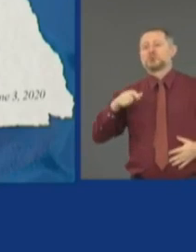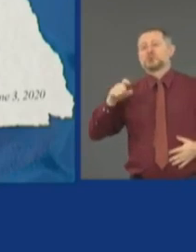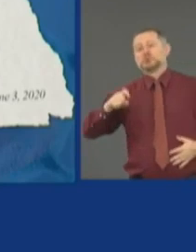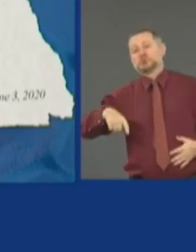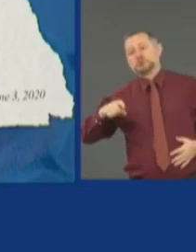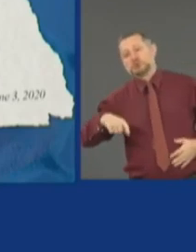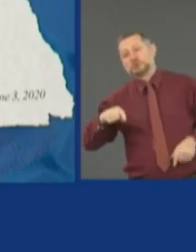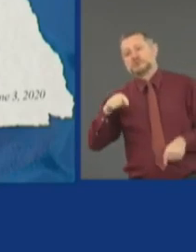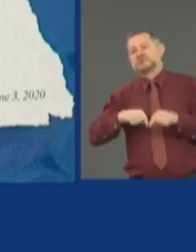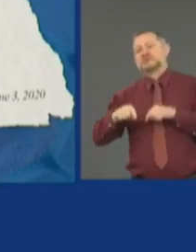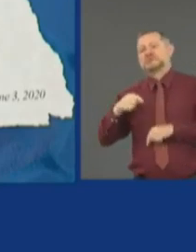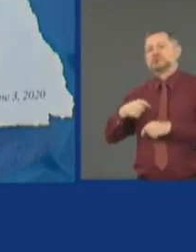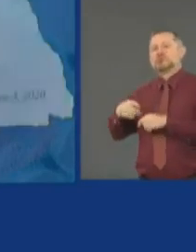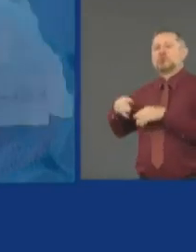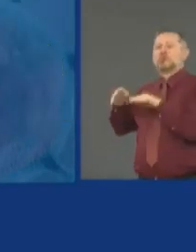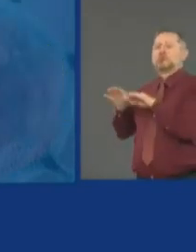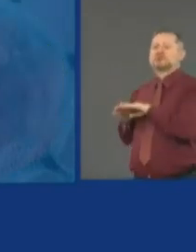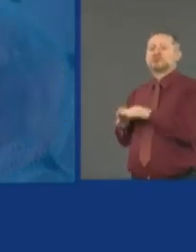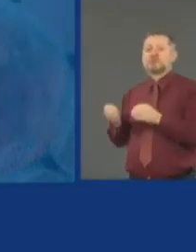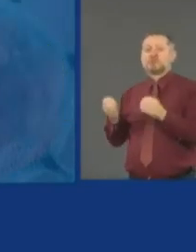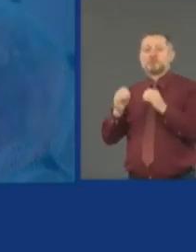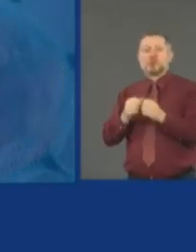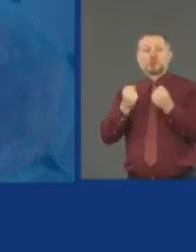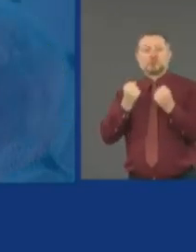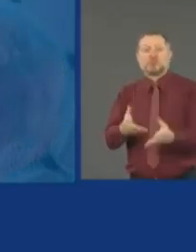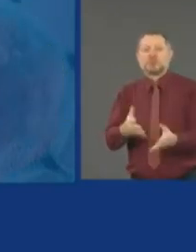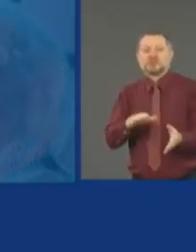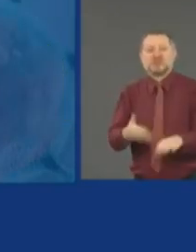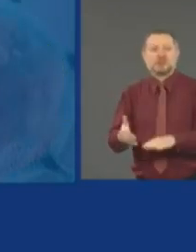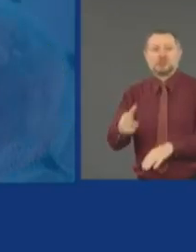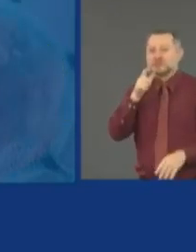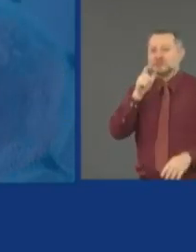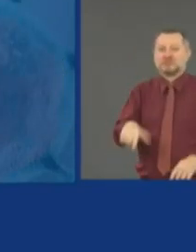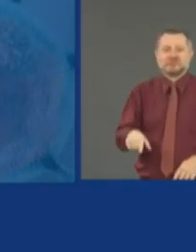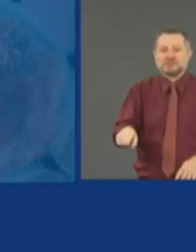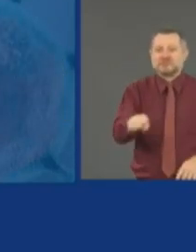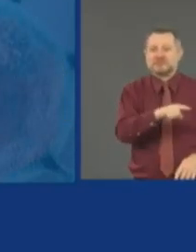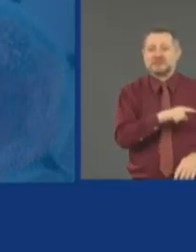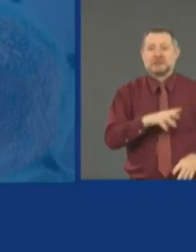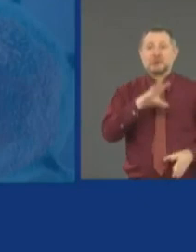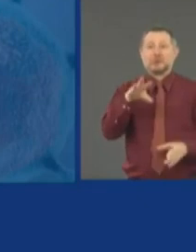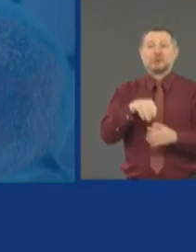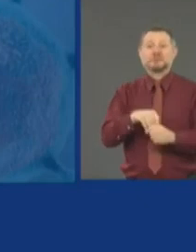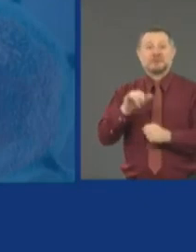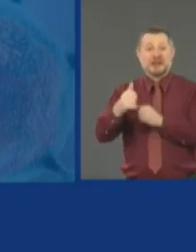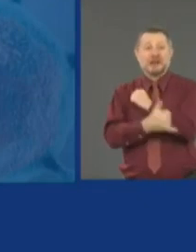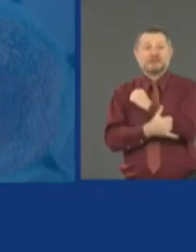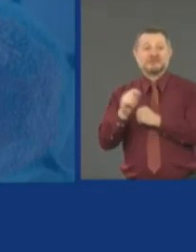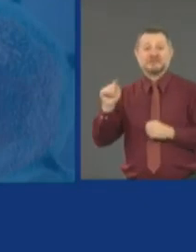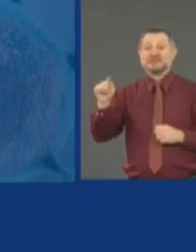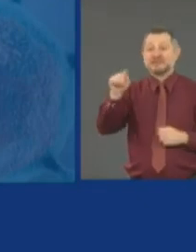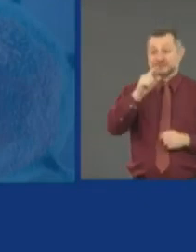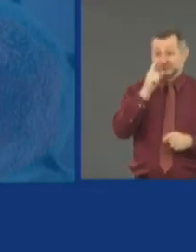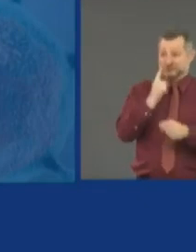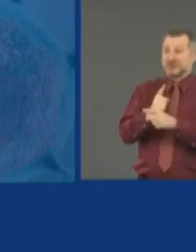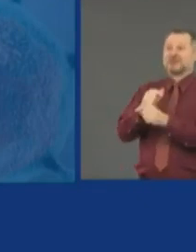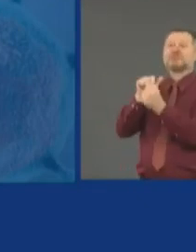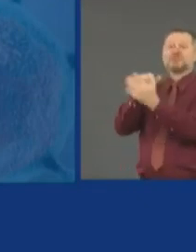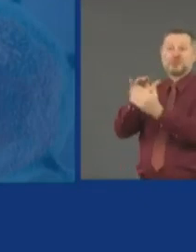died than had to die. Even the countries that did it right. And then reopen.